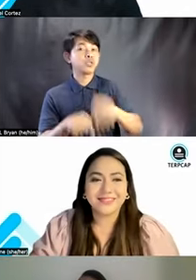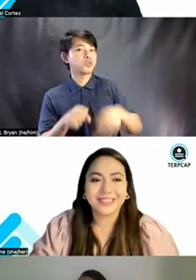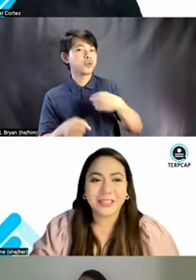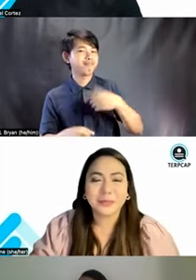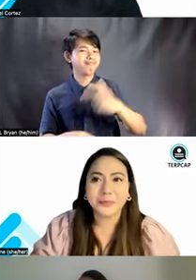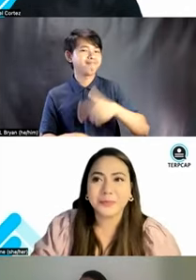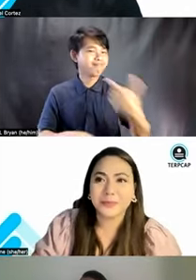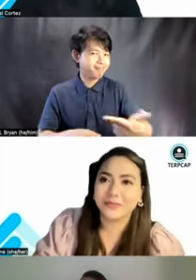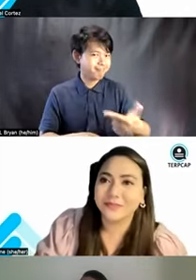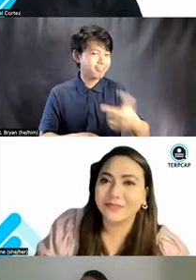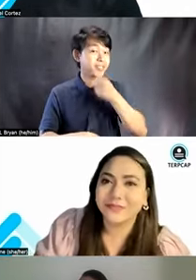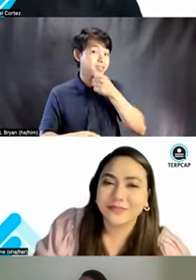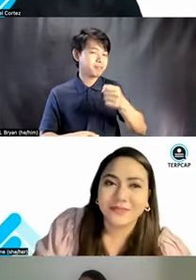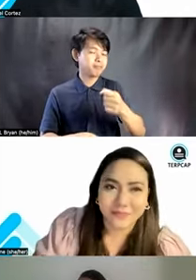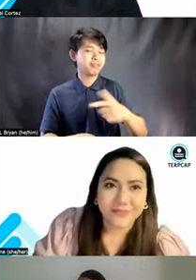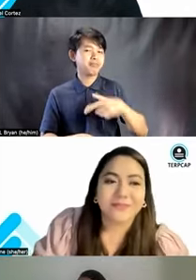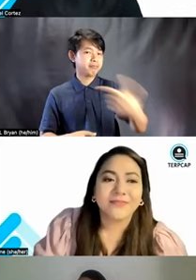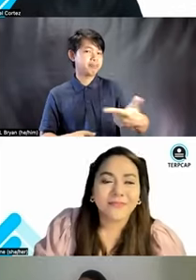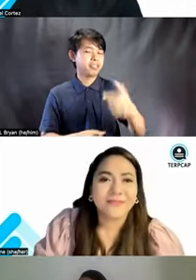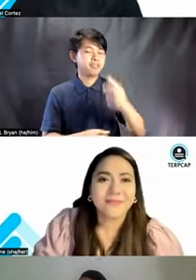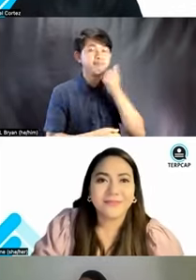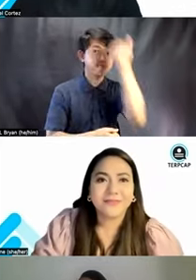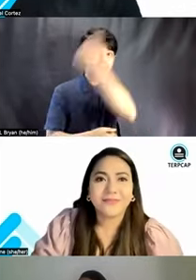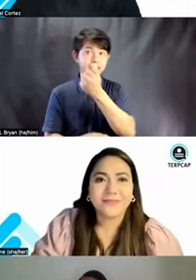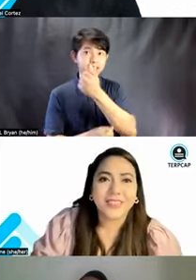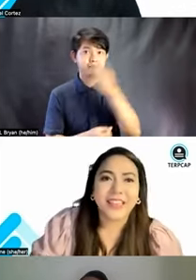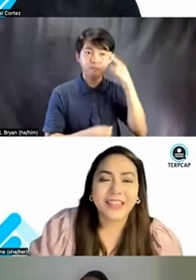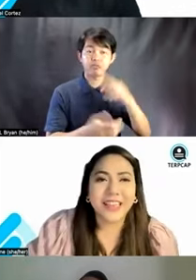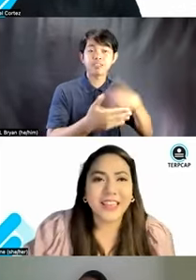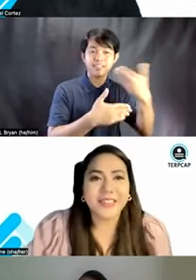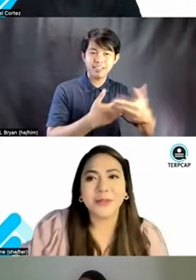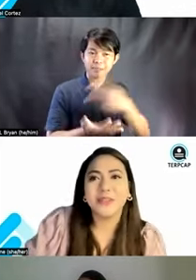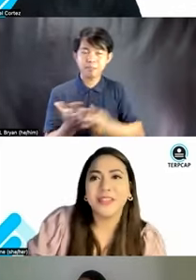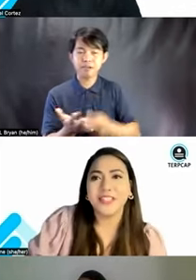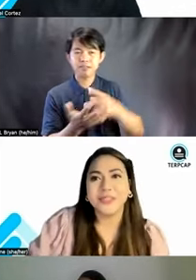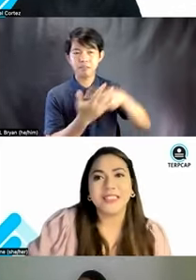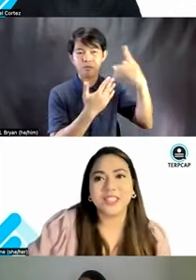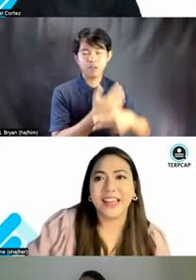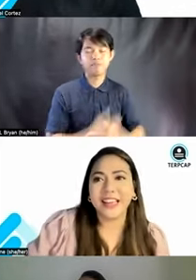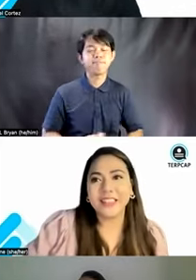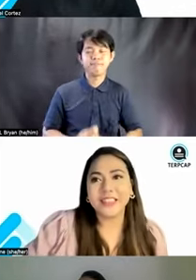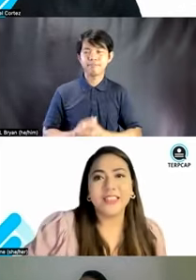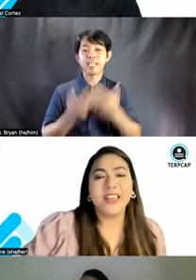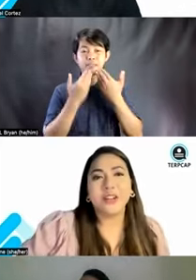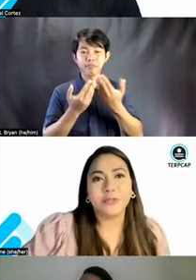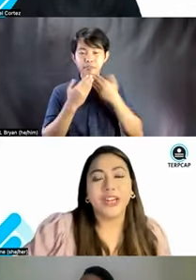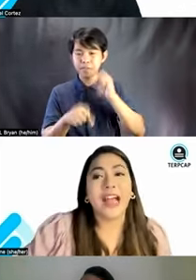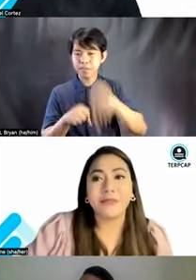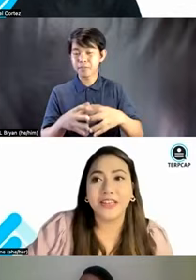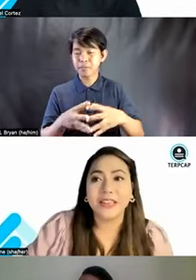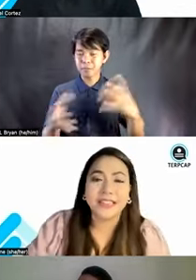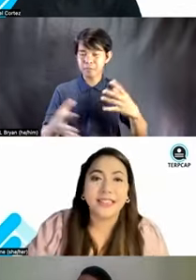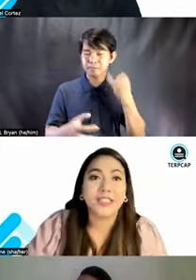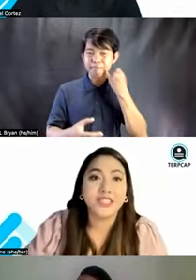to, um, Ann for the next parts of the program. Thank you so much, Ms. Jael, for